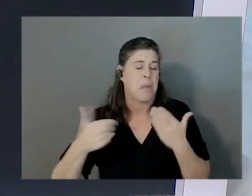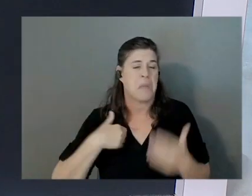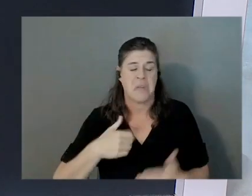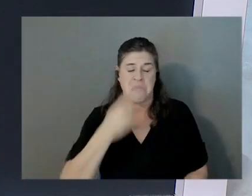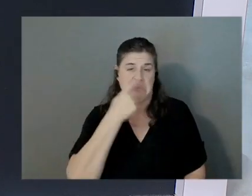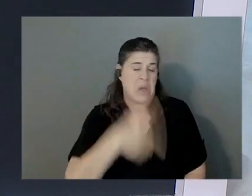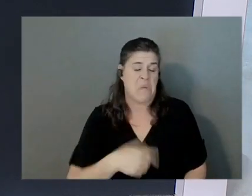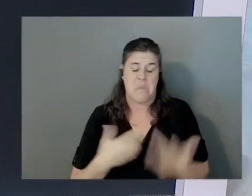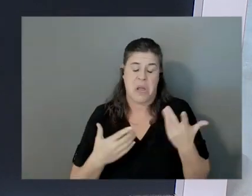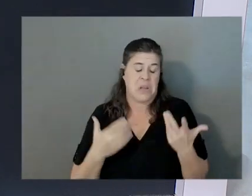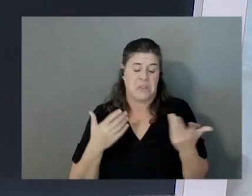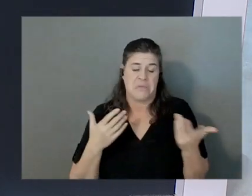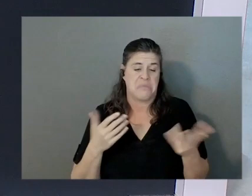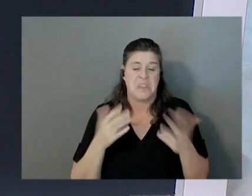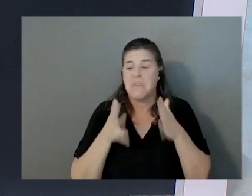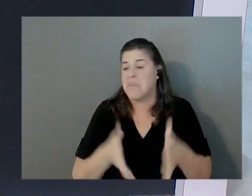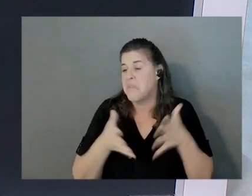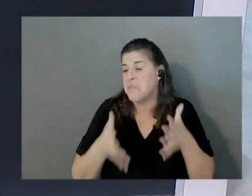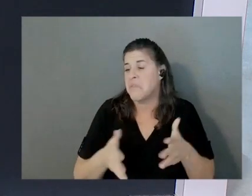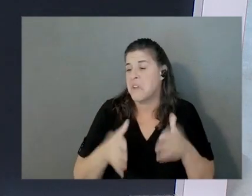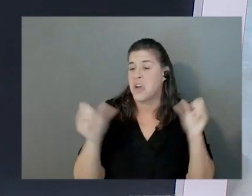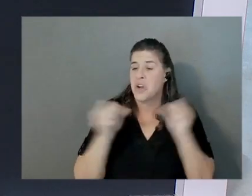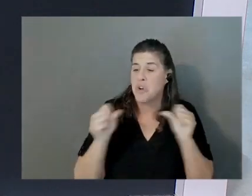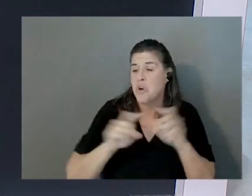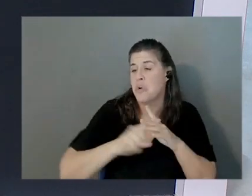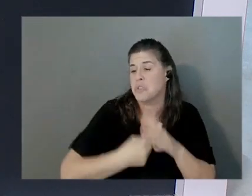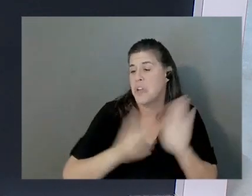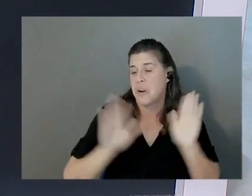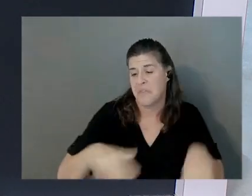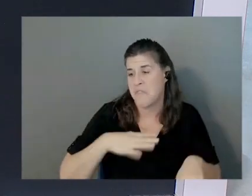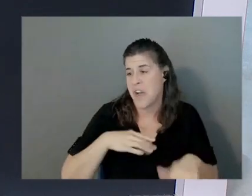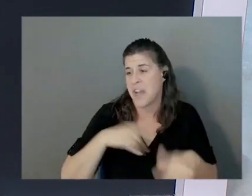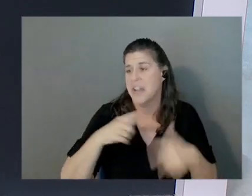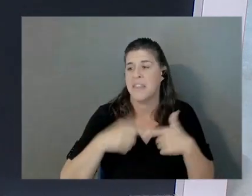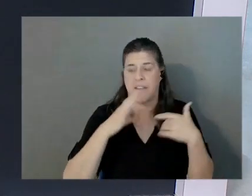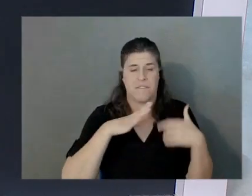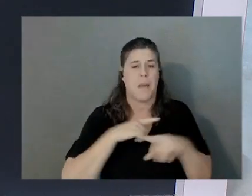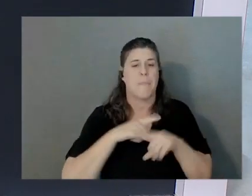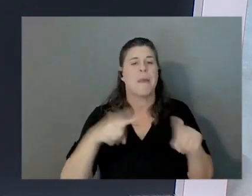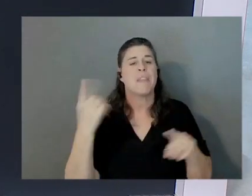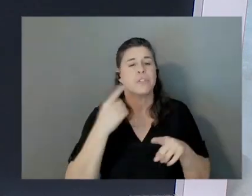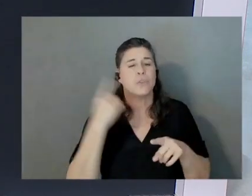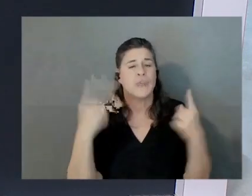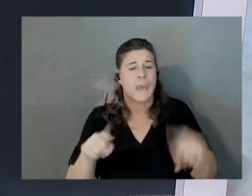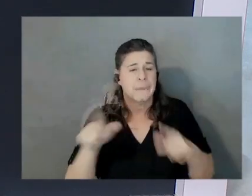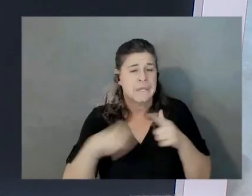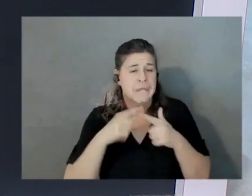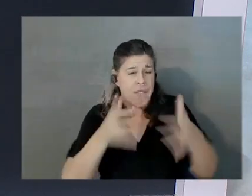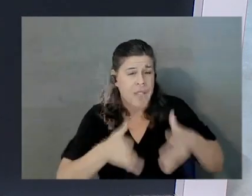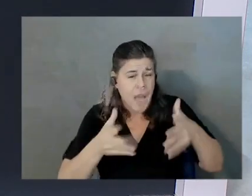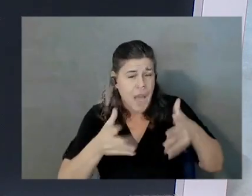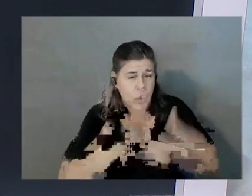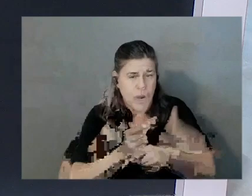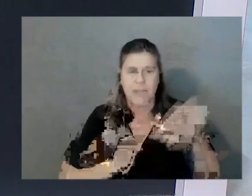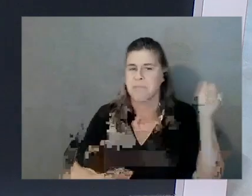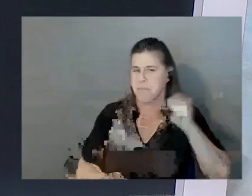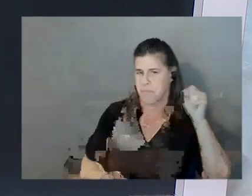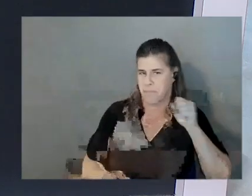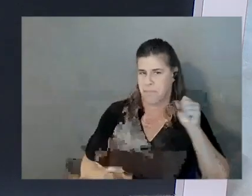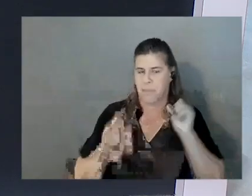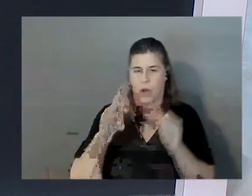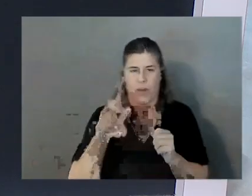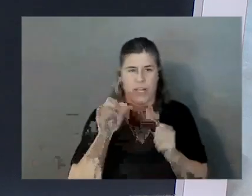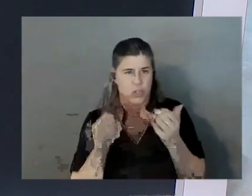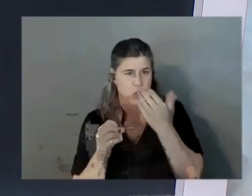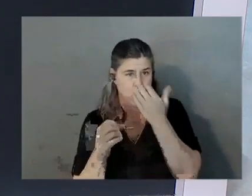you know- Initial cold start. Initial cold start. And this is only when it's been idle. Exactly. Okay. All right. So should we